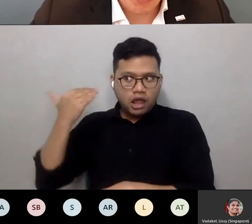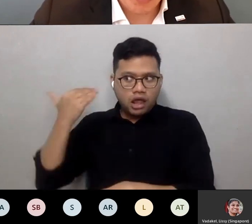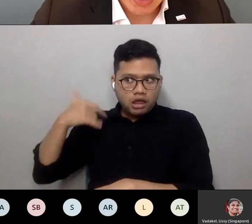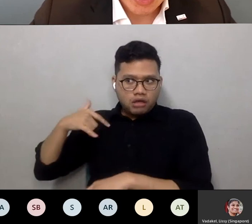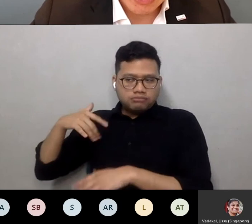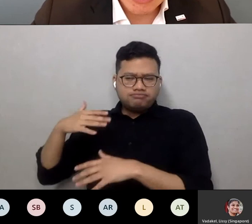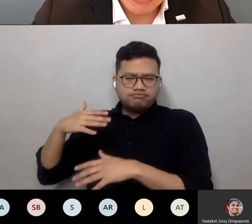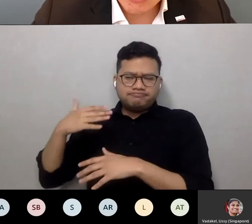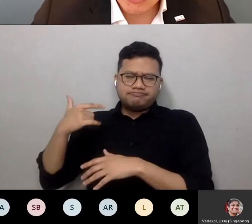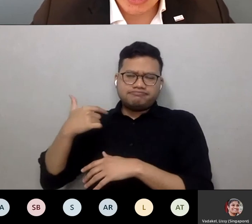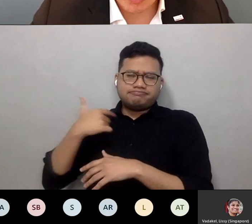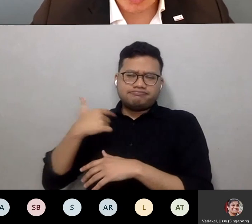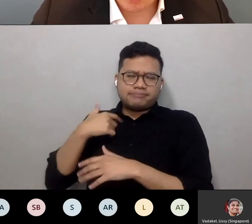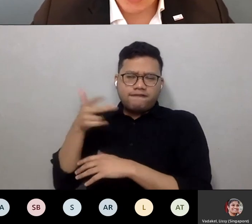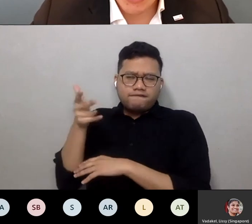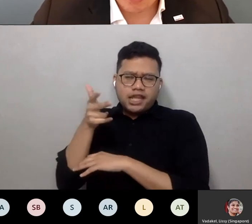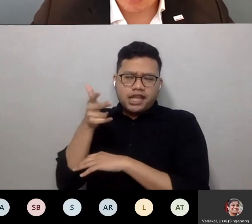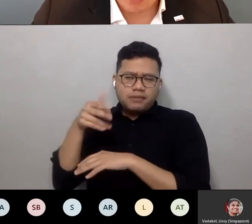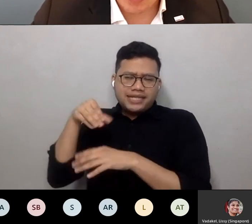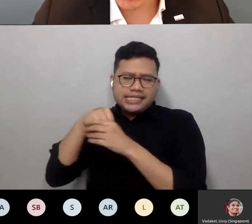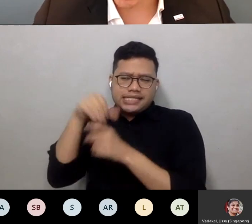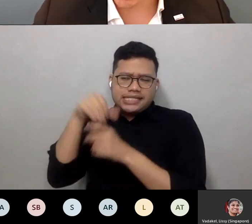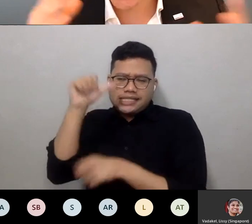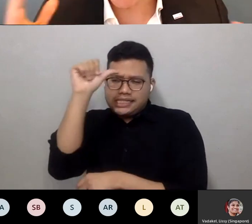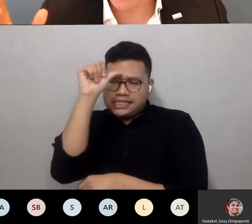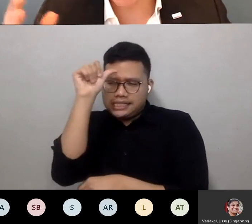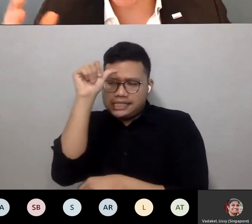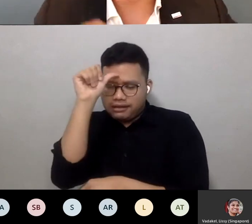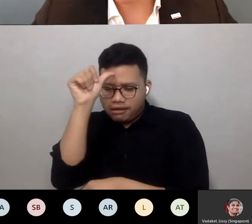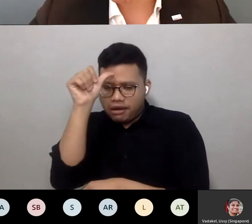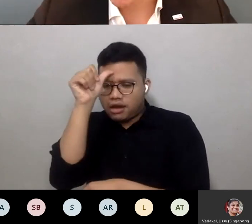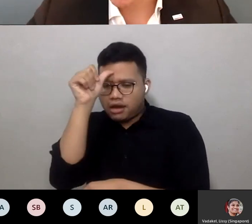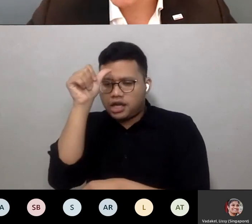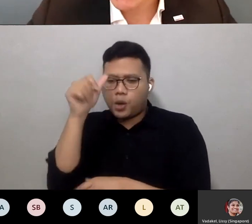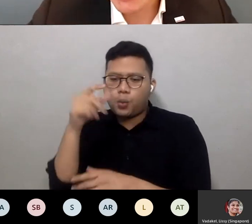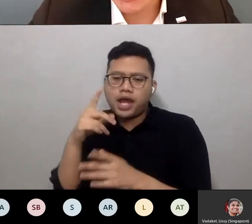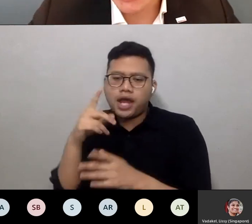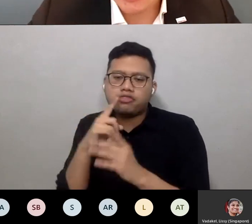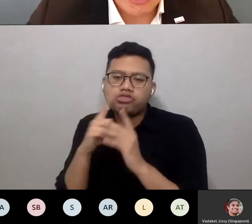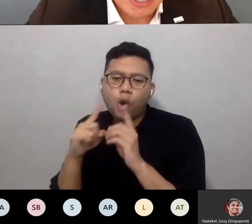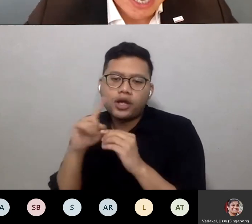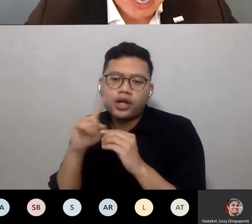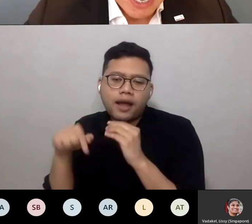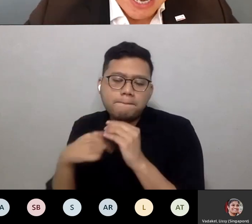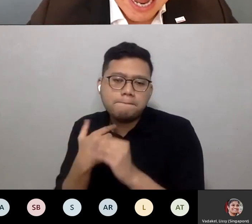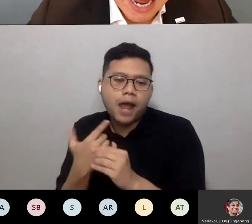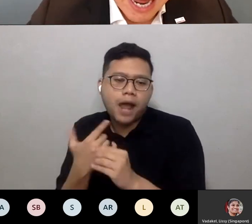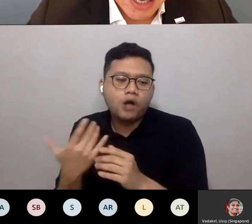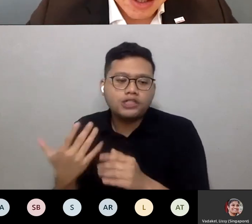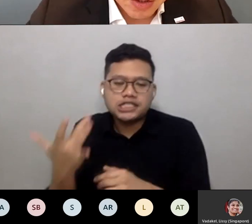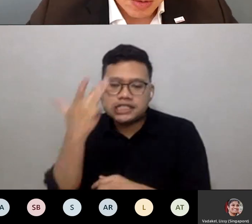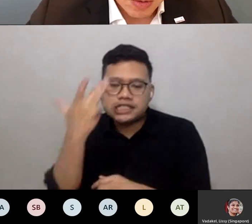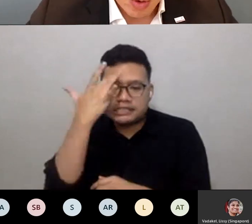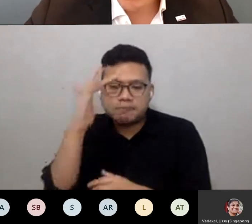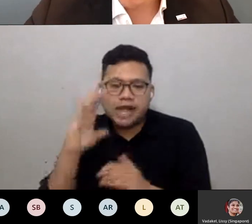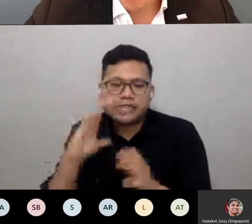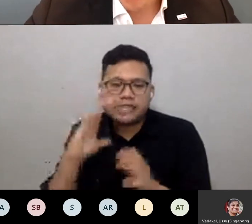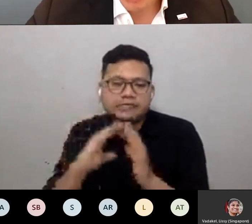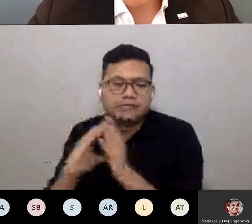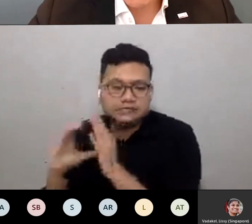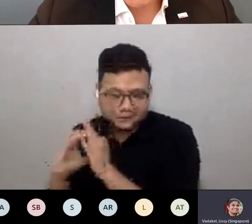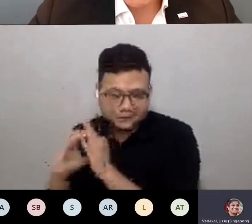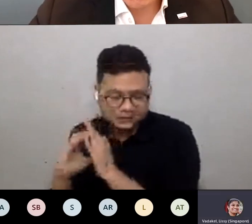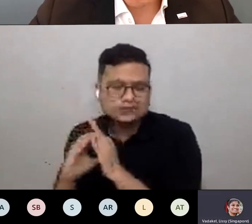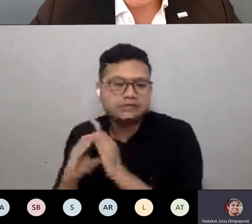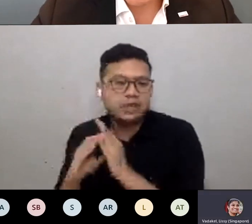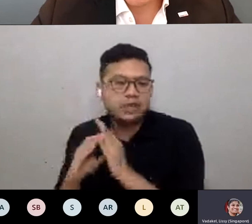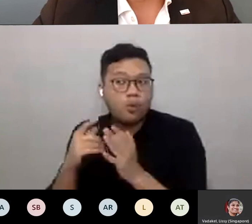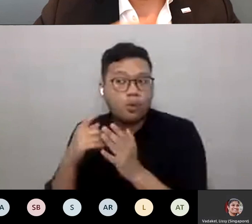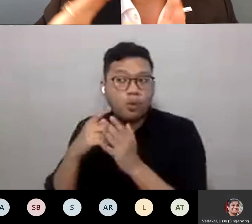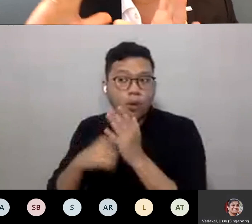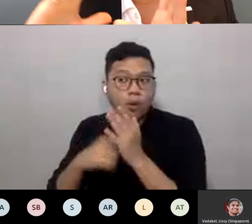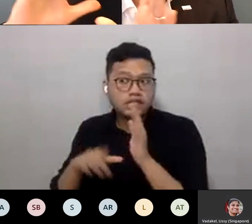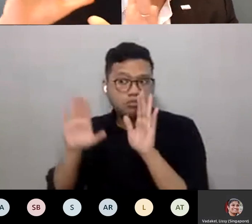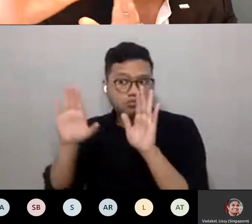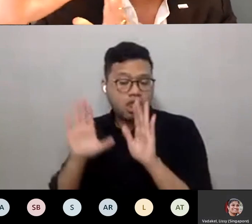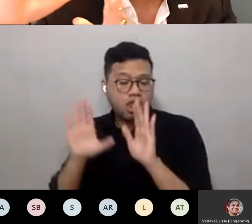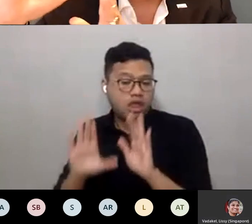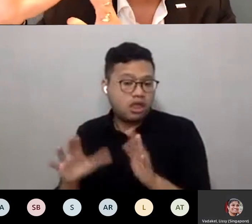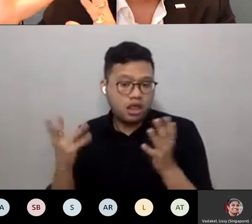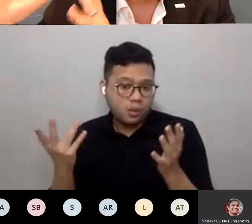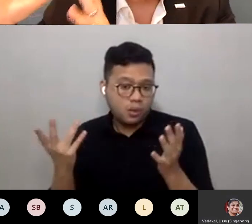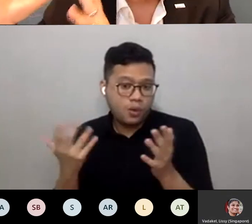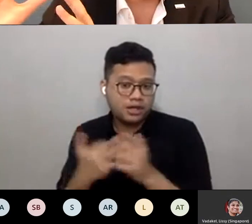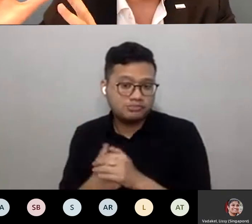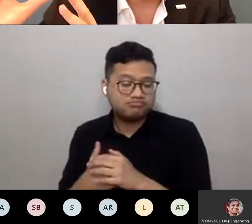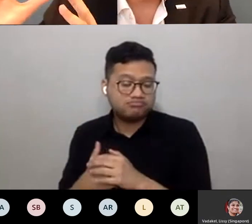in India where we were talking about smart cities and what was remarkable is that we have